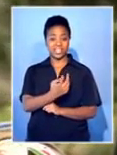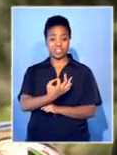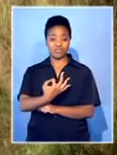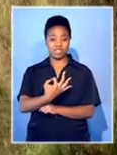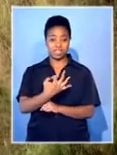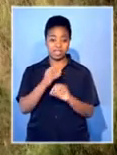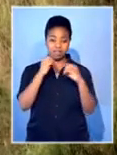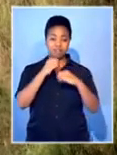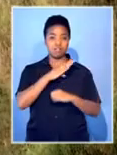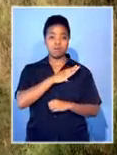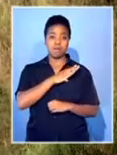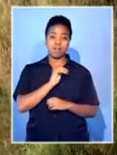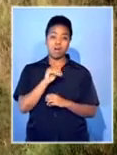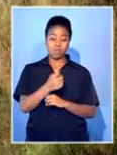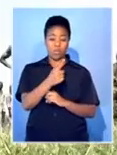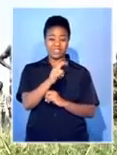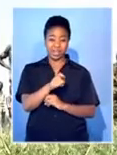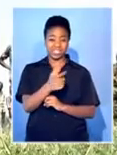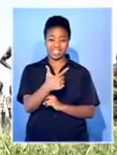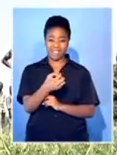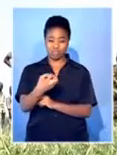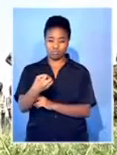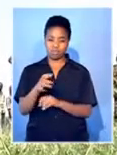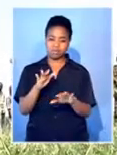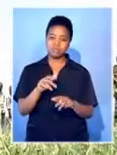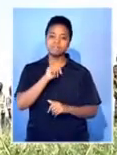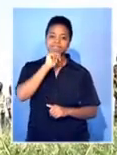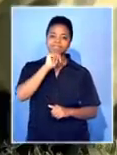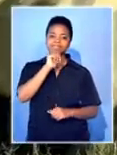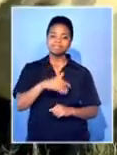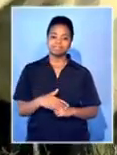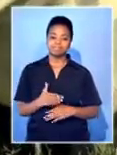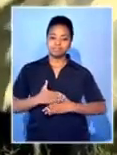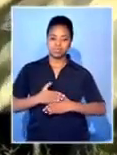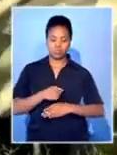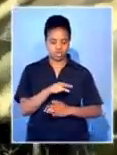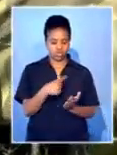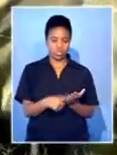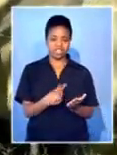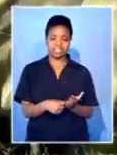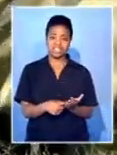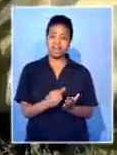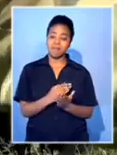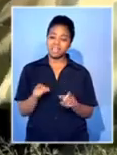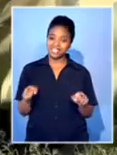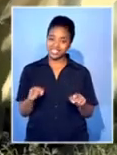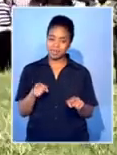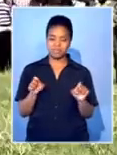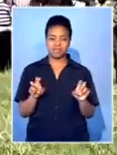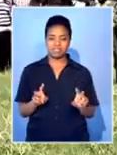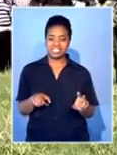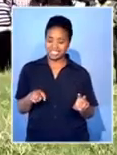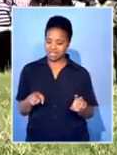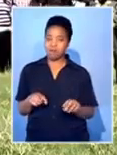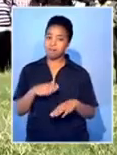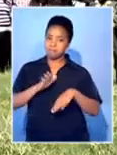Sultan Makhenga and over 1,500 fighters surrendered to authorities in Uganda. There are suggestions, however, that the DRC now